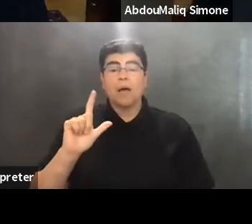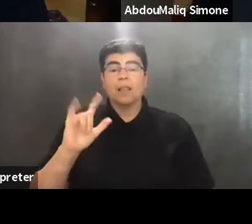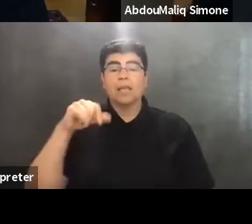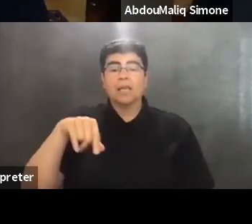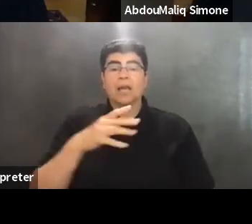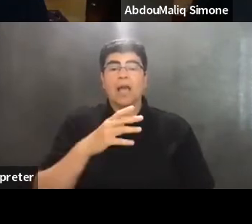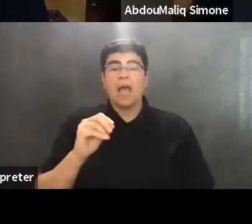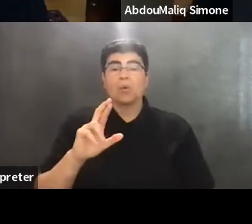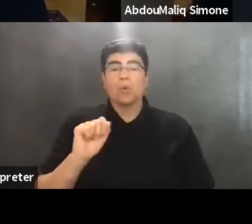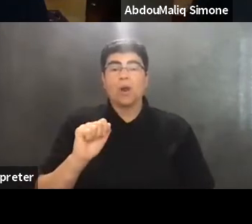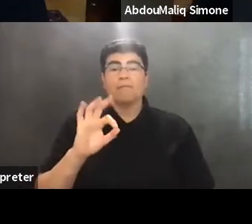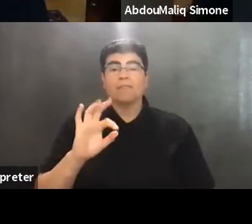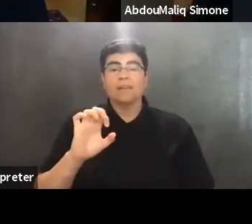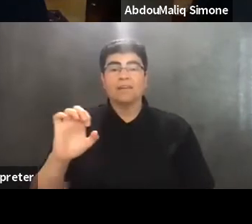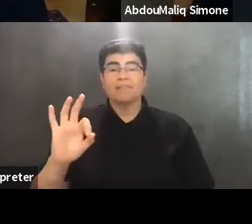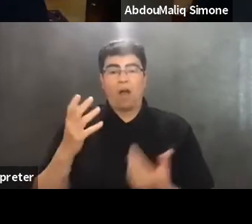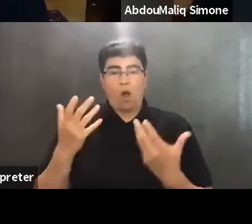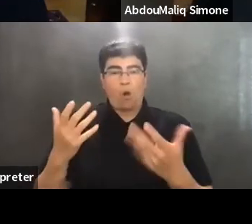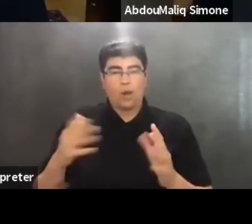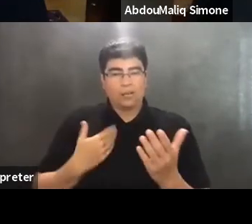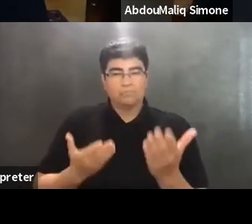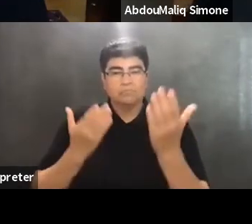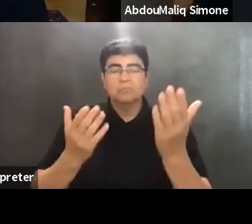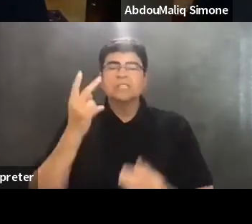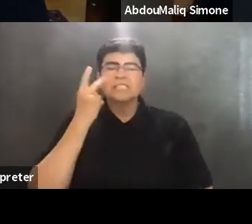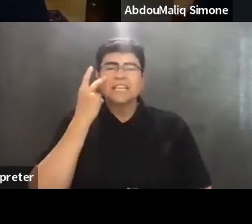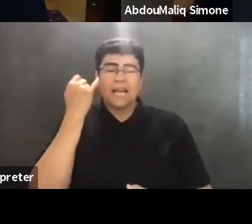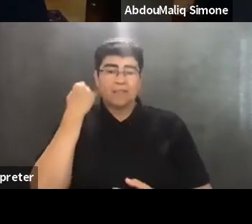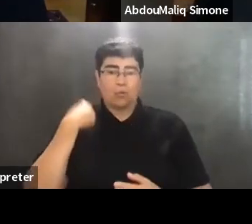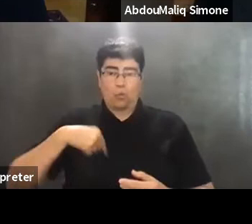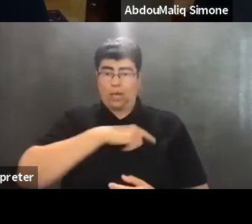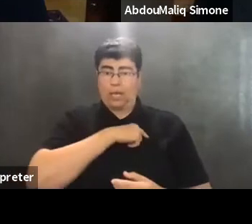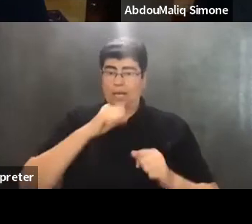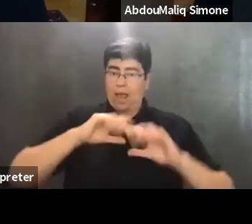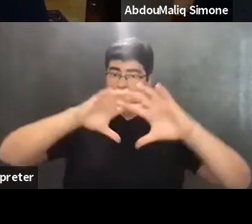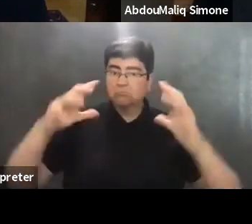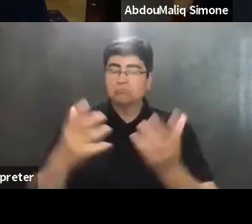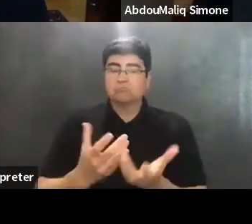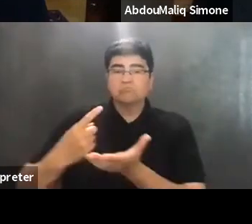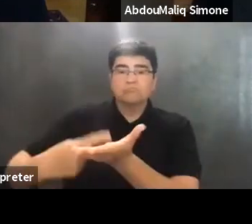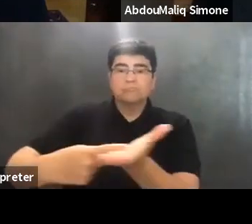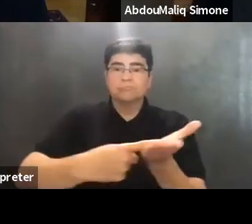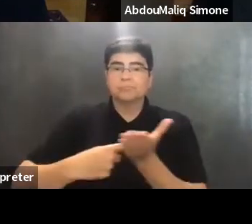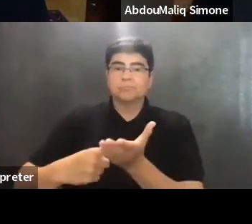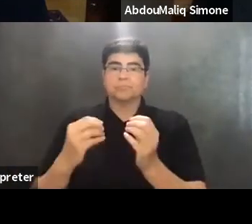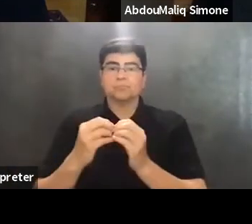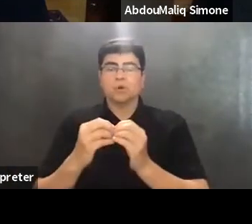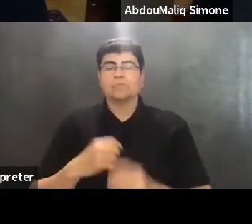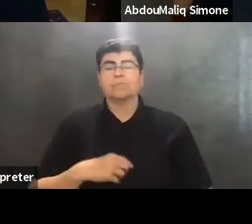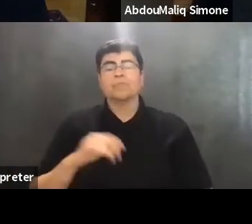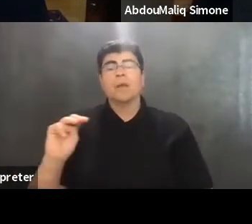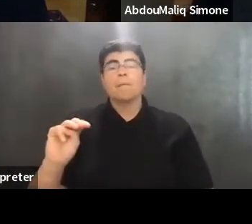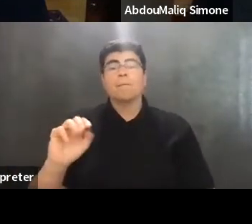raised and see where we might get collectively in talking about them a bit further. So as Malik said